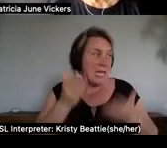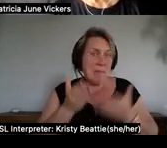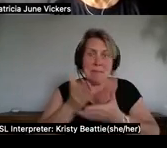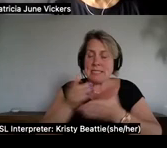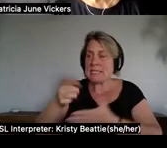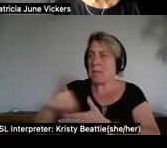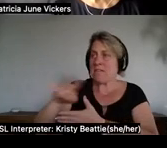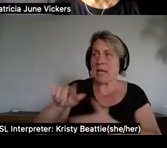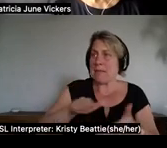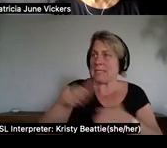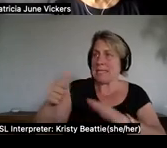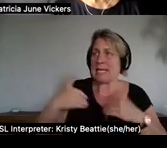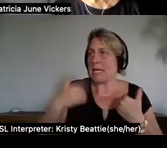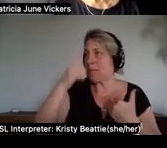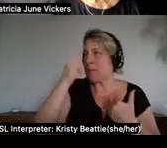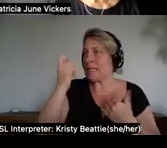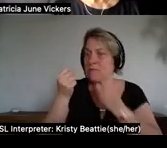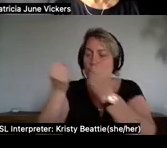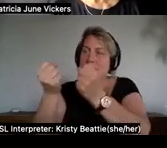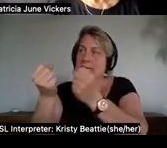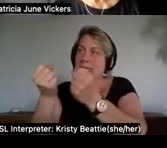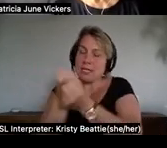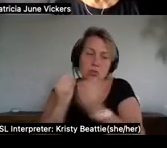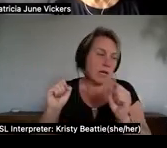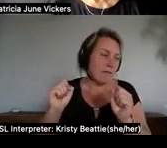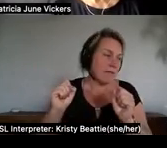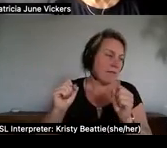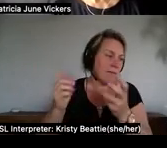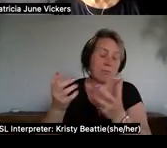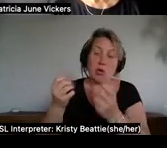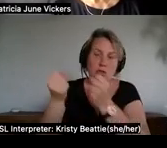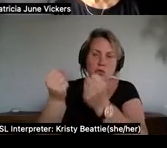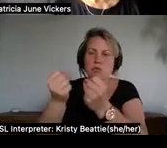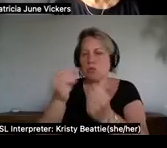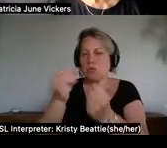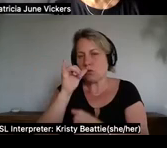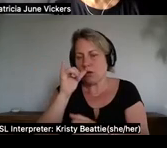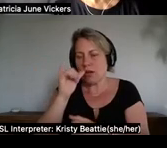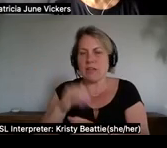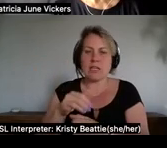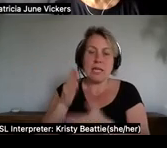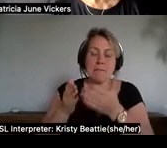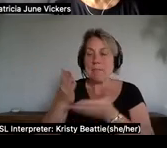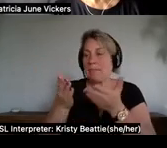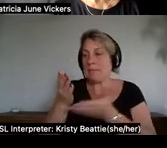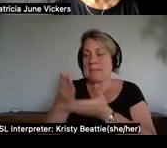or maybe they committed suicide by hanging or by shooting themselves in the head